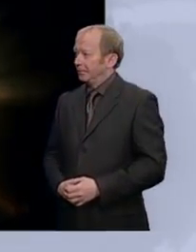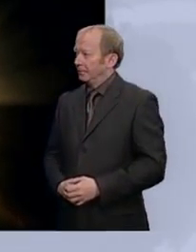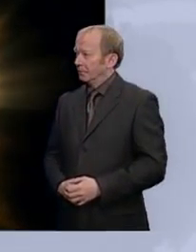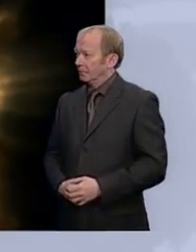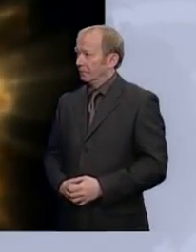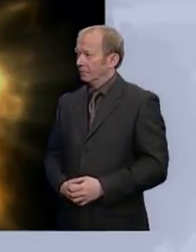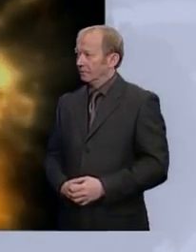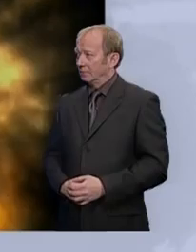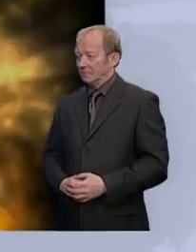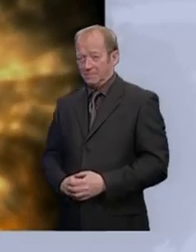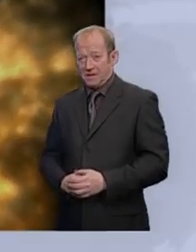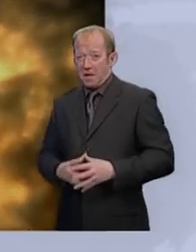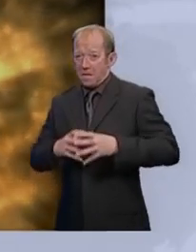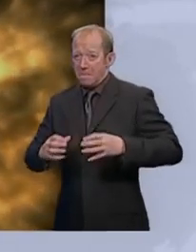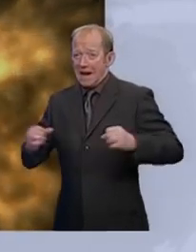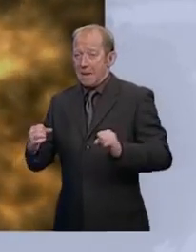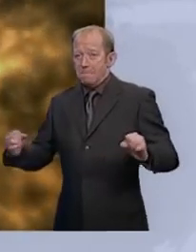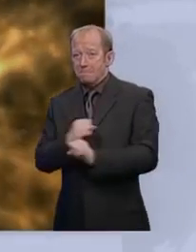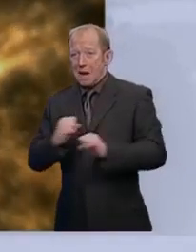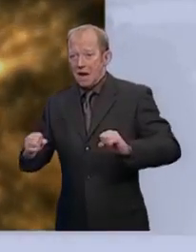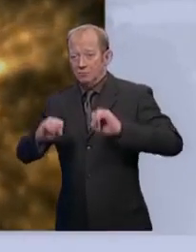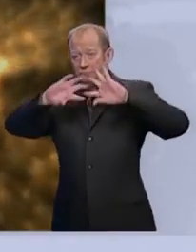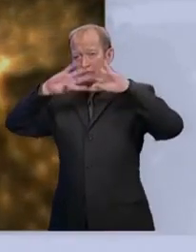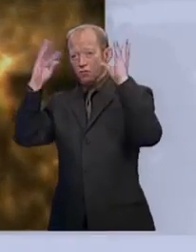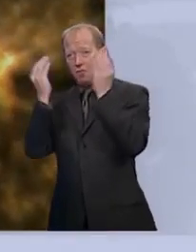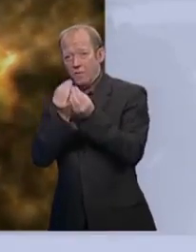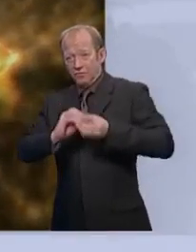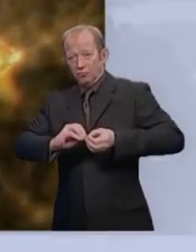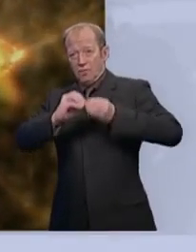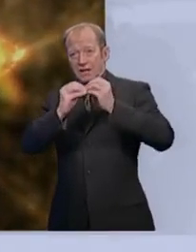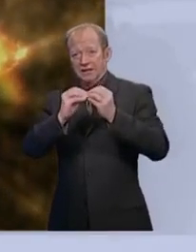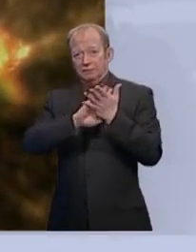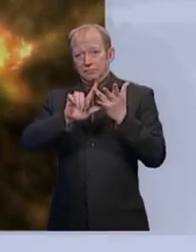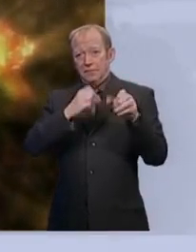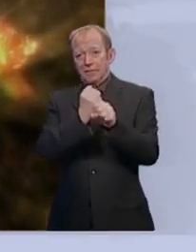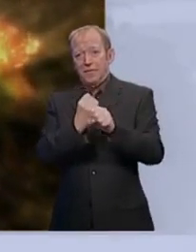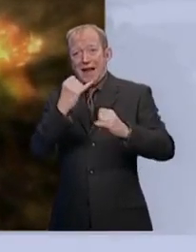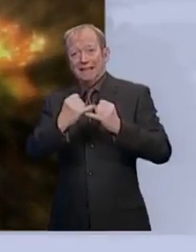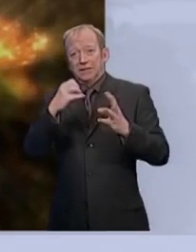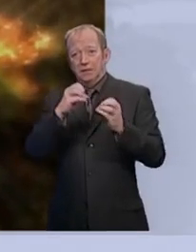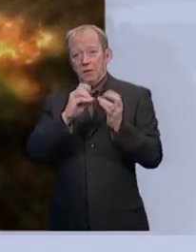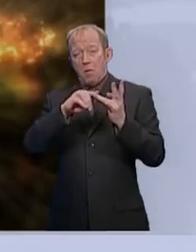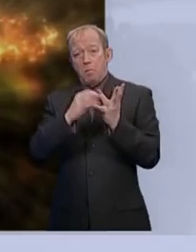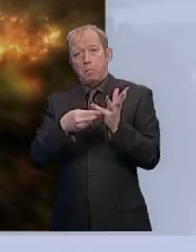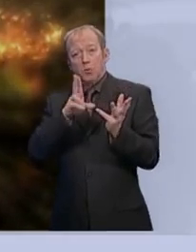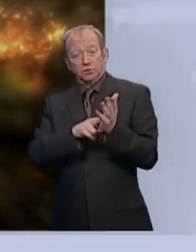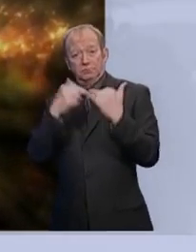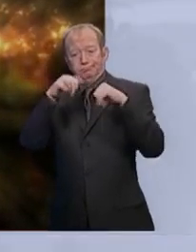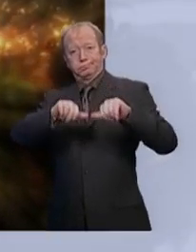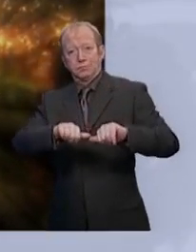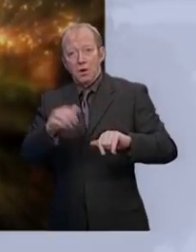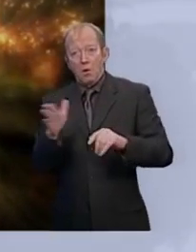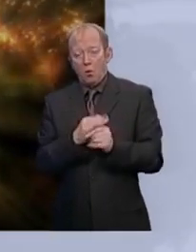Shortly after the Big Bang, when the universe was created, the Higgs boson came into being and gave all the other